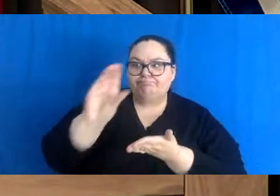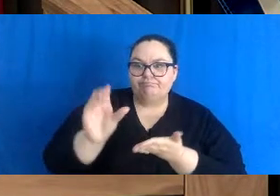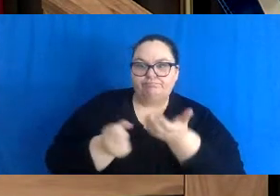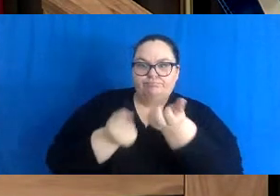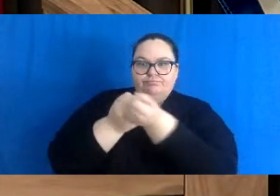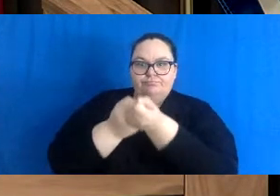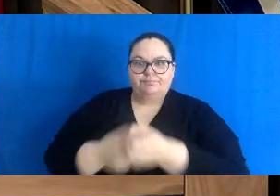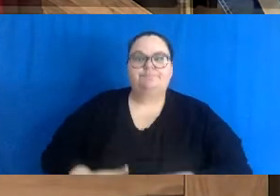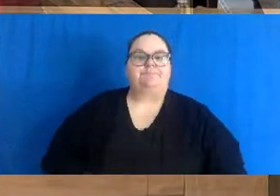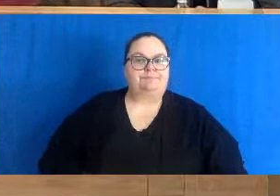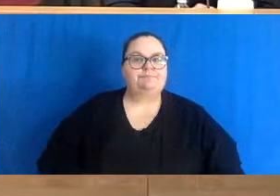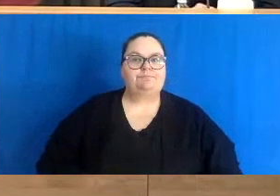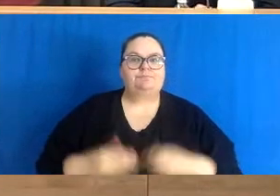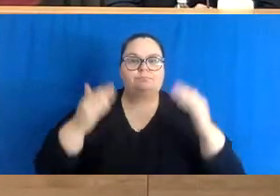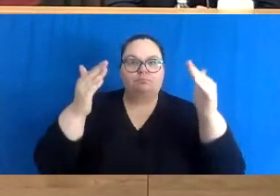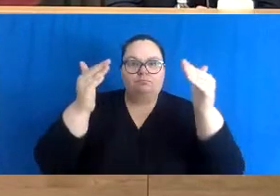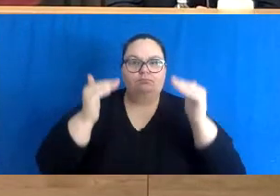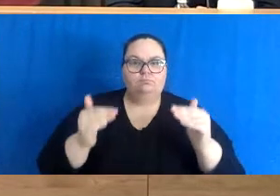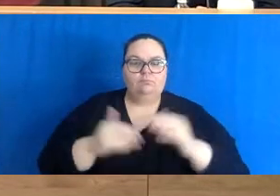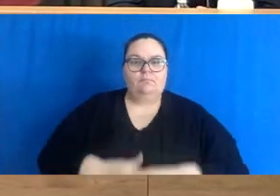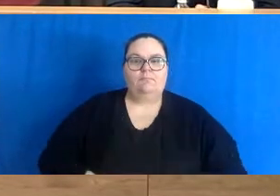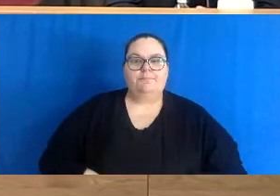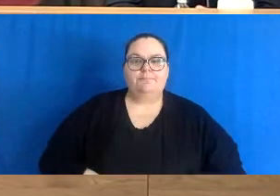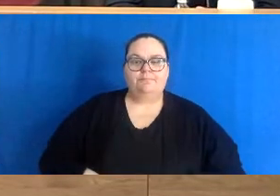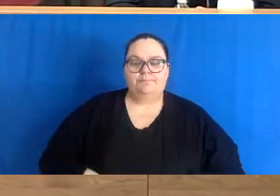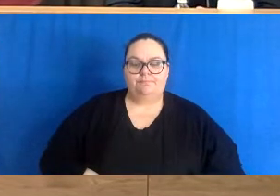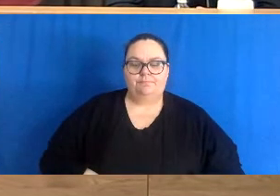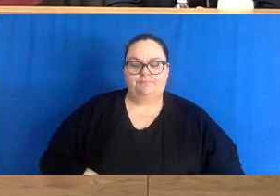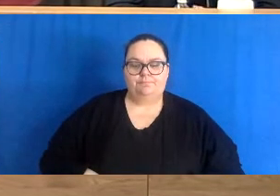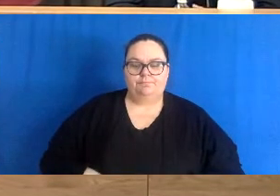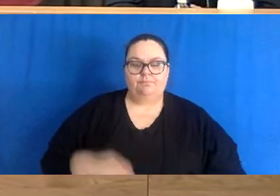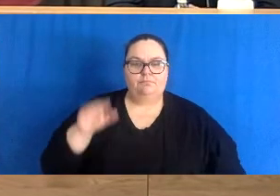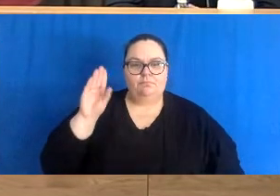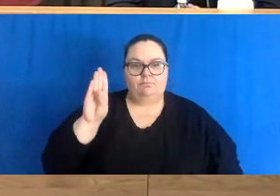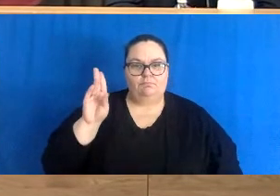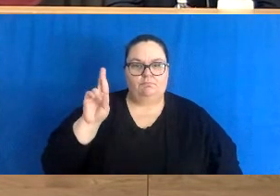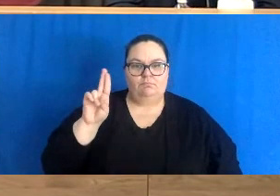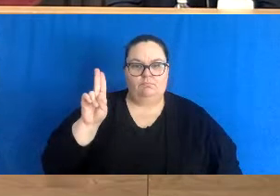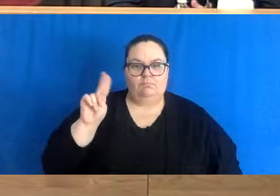Thank you. Derek Haggett with Brunswick News.